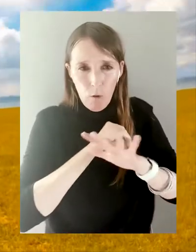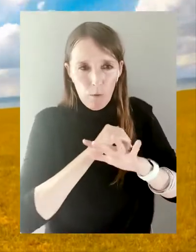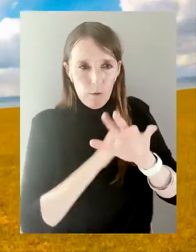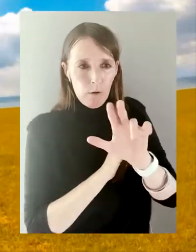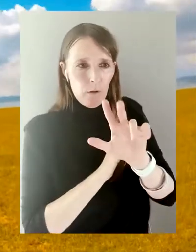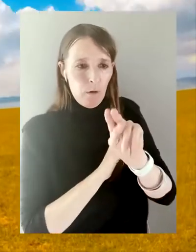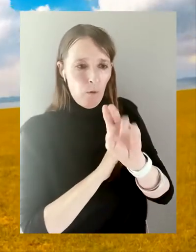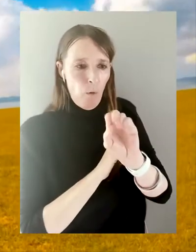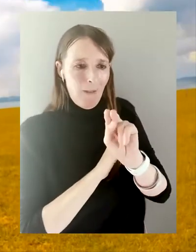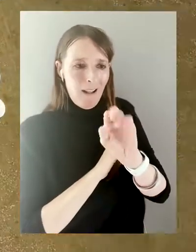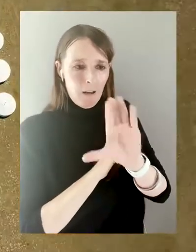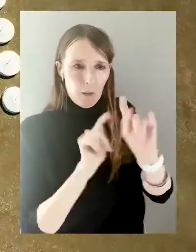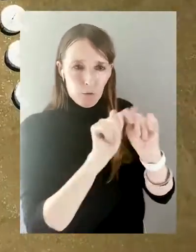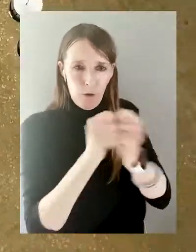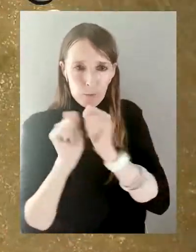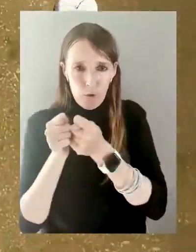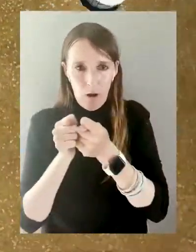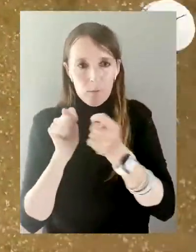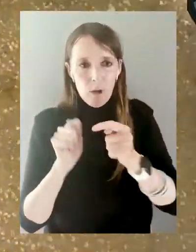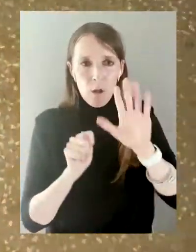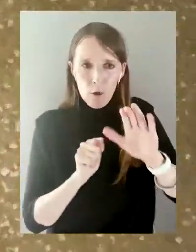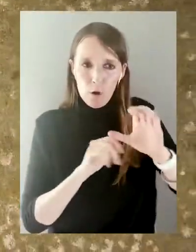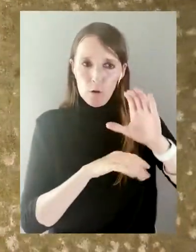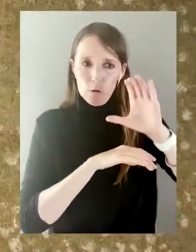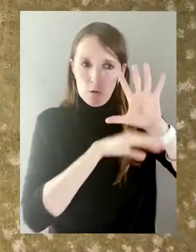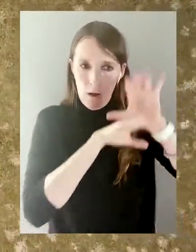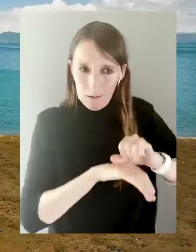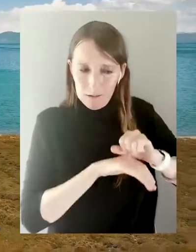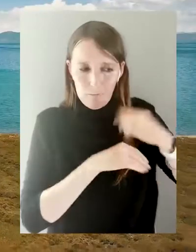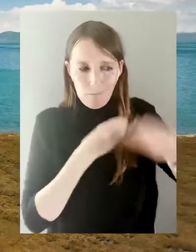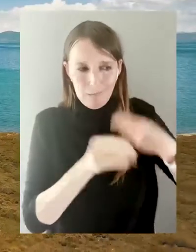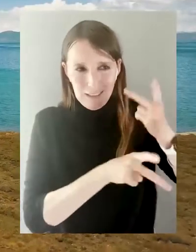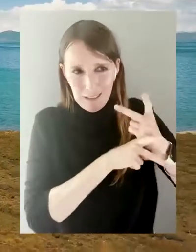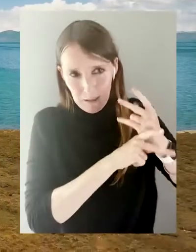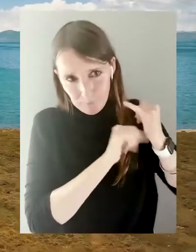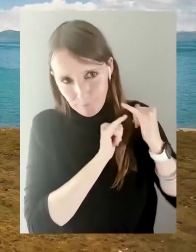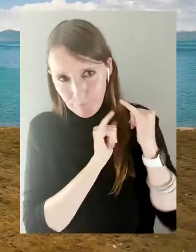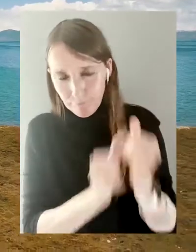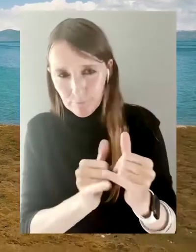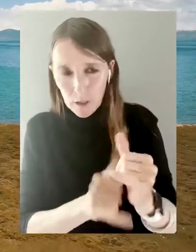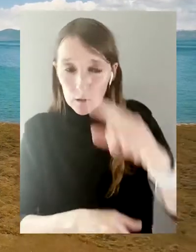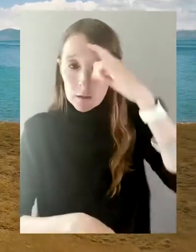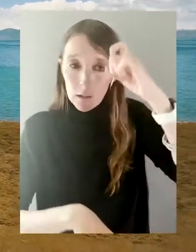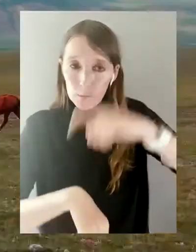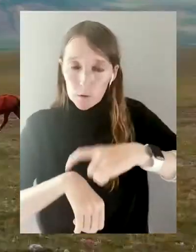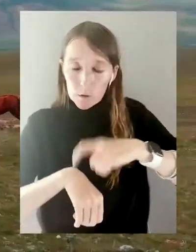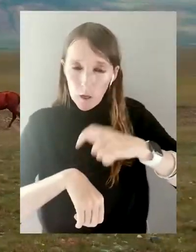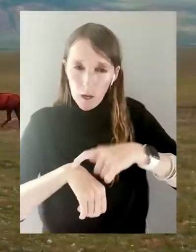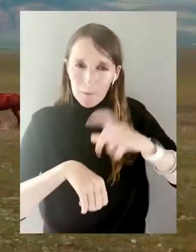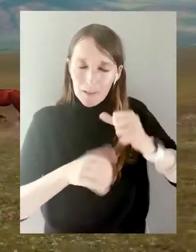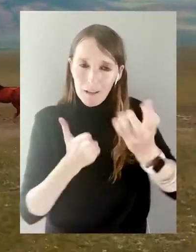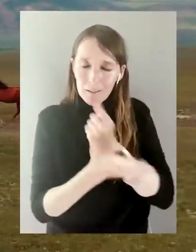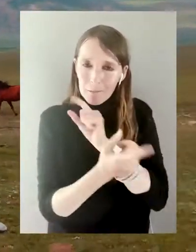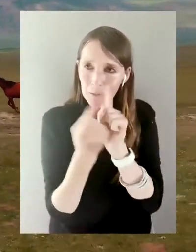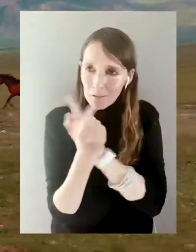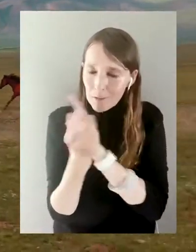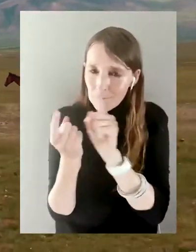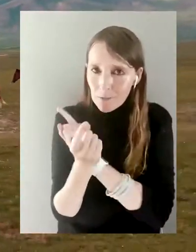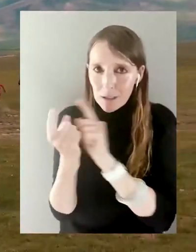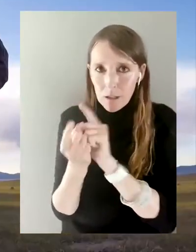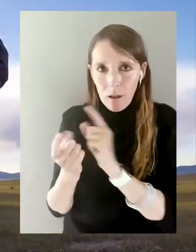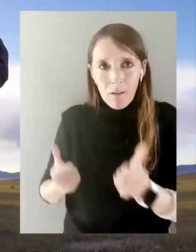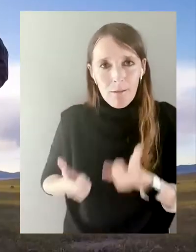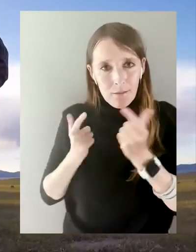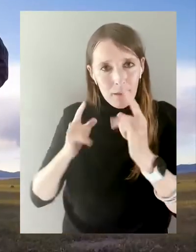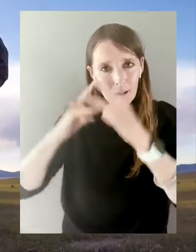ancient nomadic tribes. Kyrgyz people preserved their traditions and customs to these days. In summer pastures,